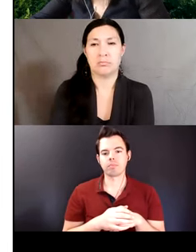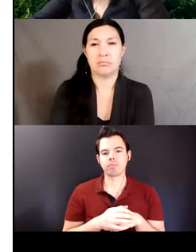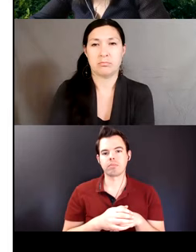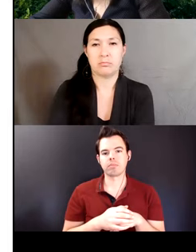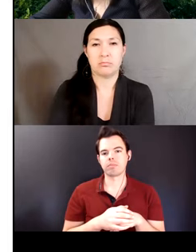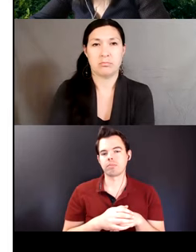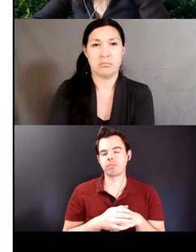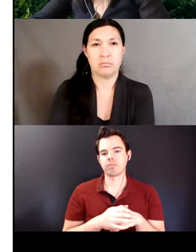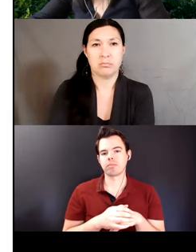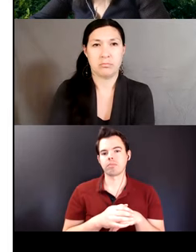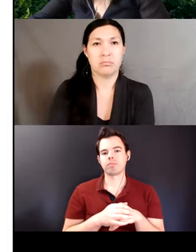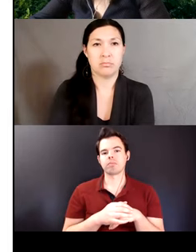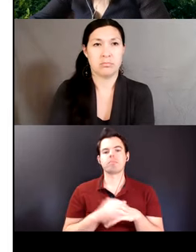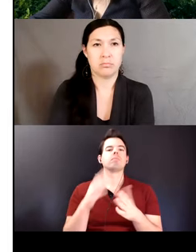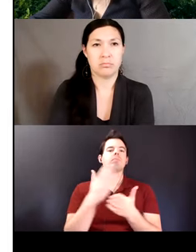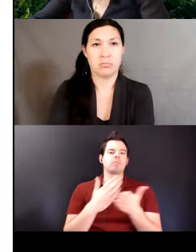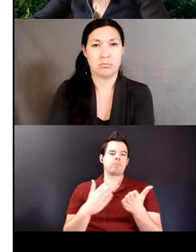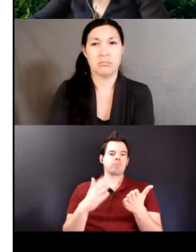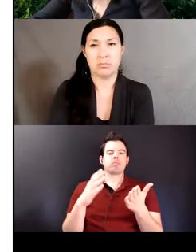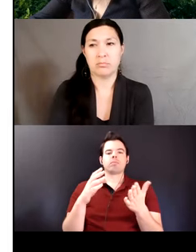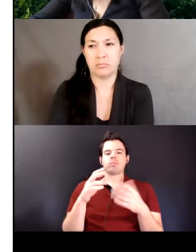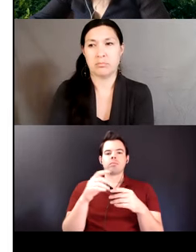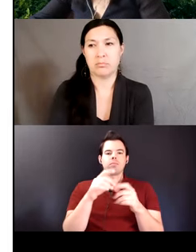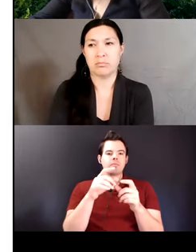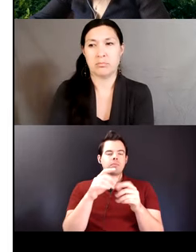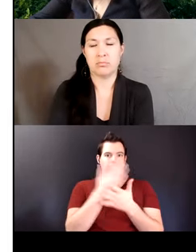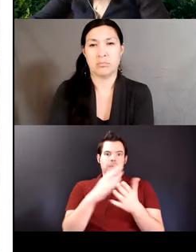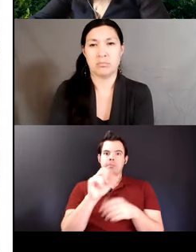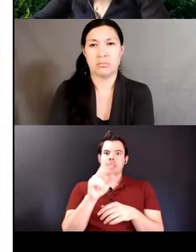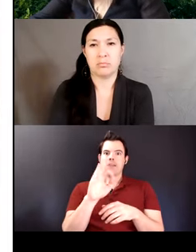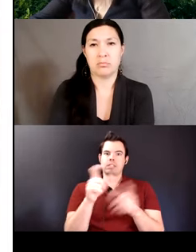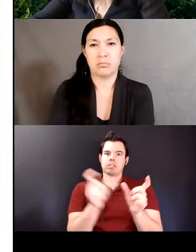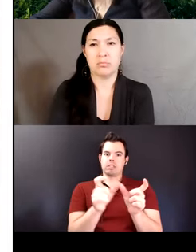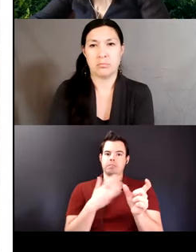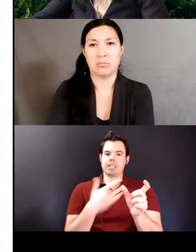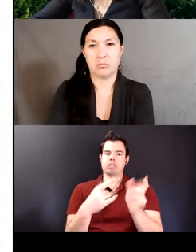associated motion the ichtic and adverbial adverbials